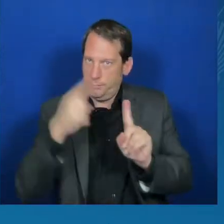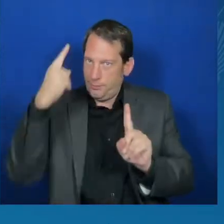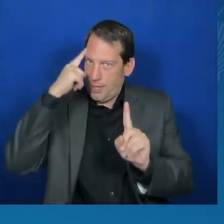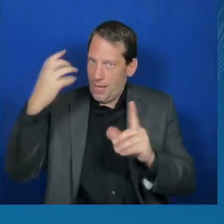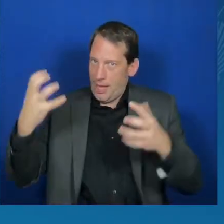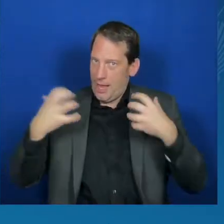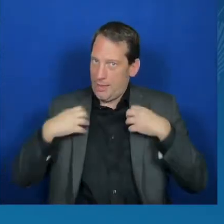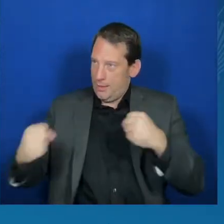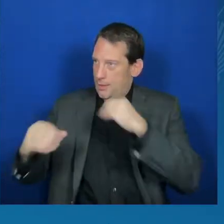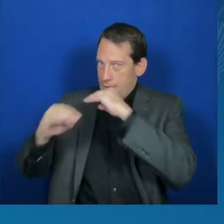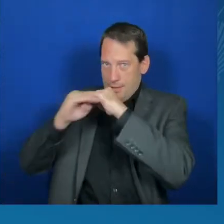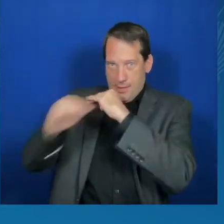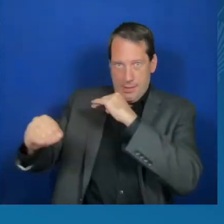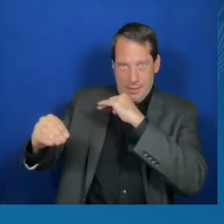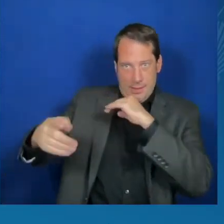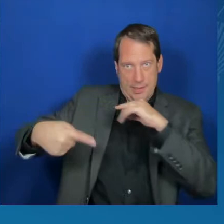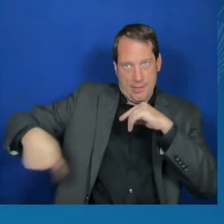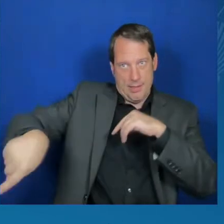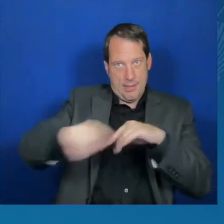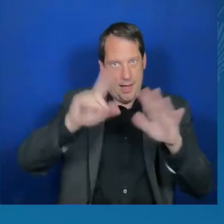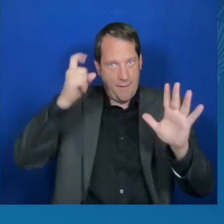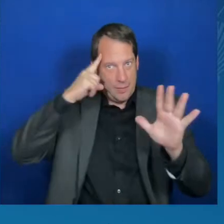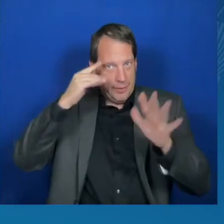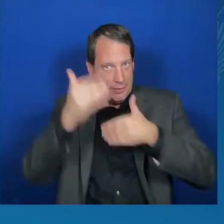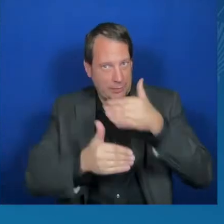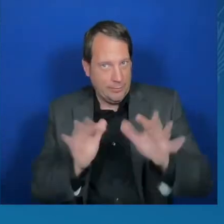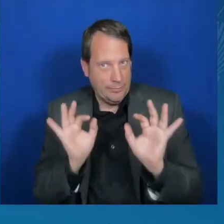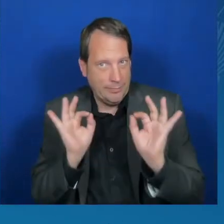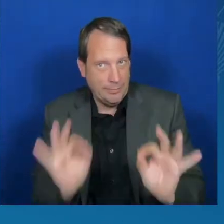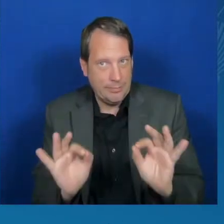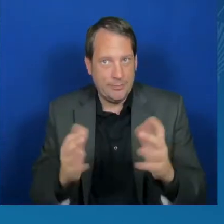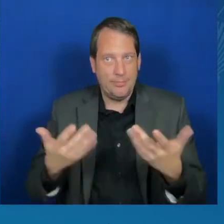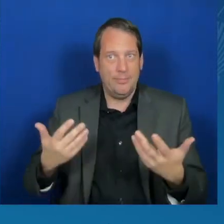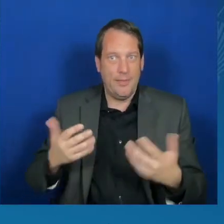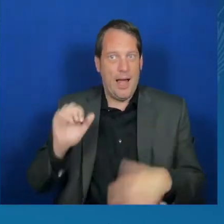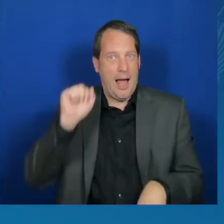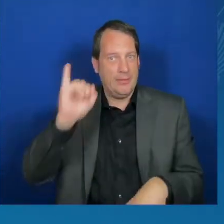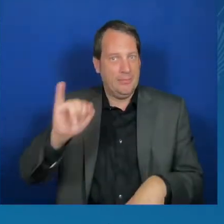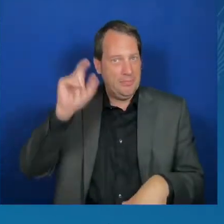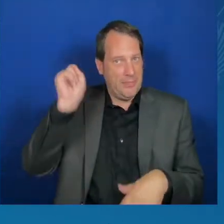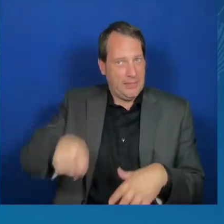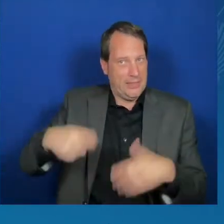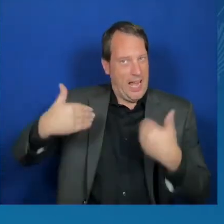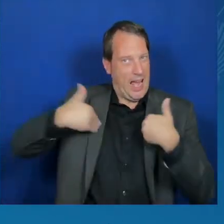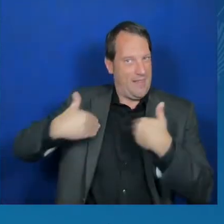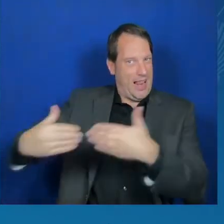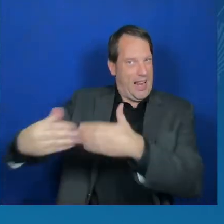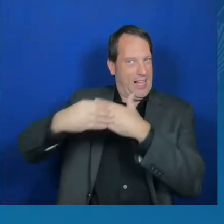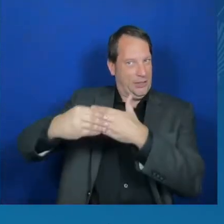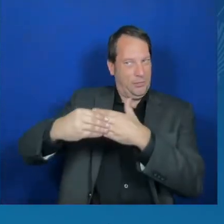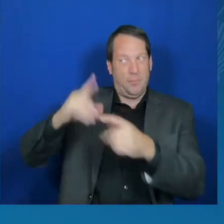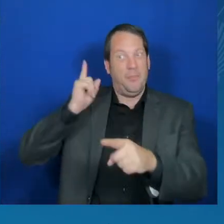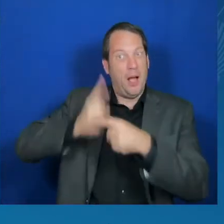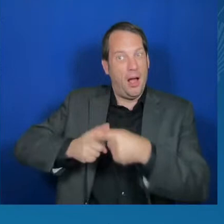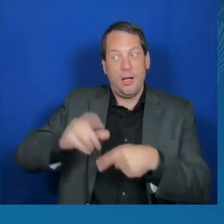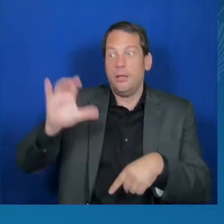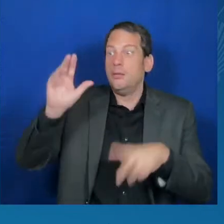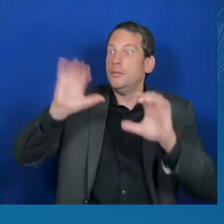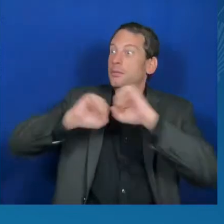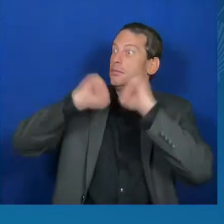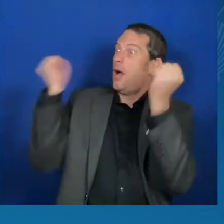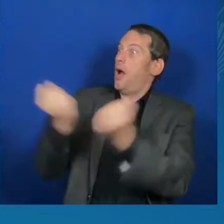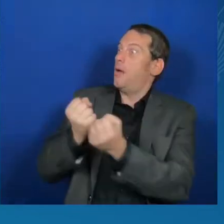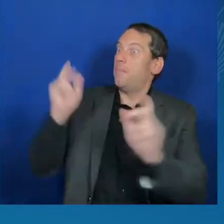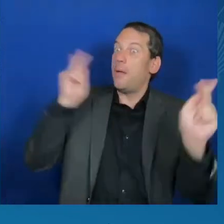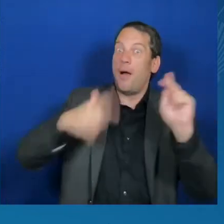partnership of civil society. And today, in response to my call, I am proud to announce that